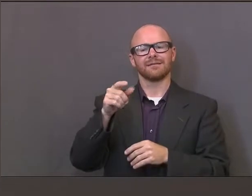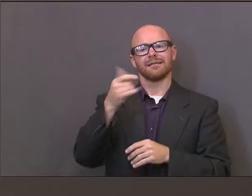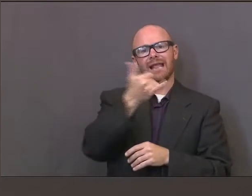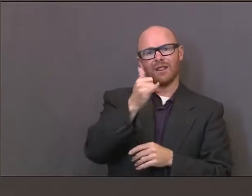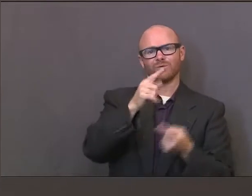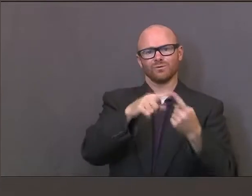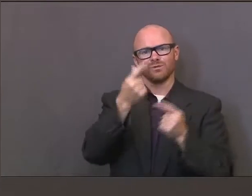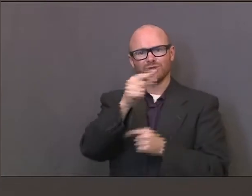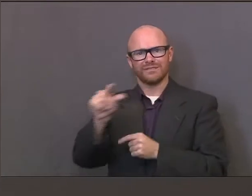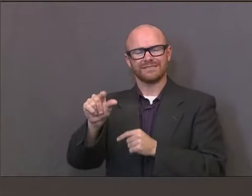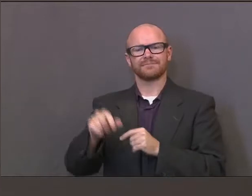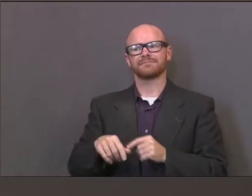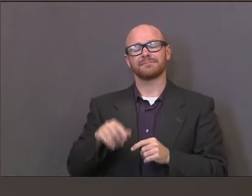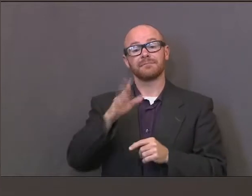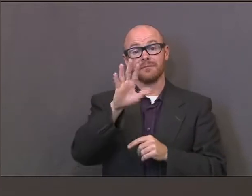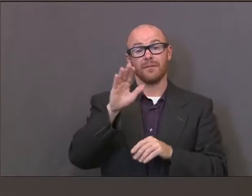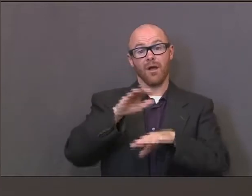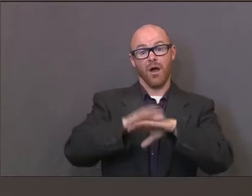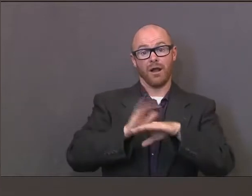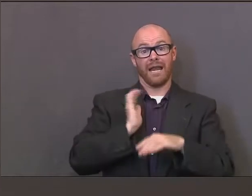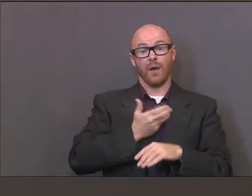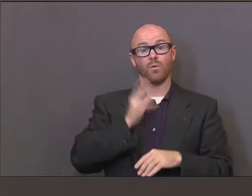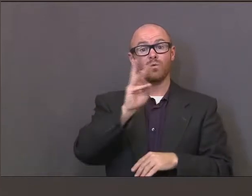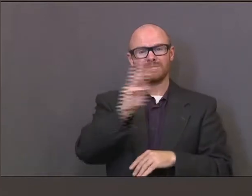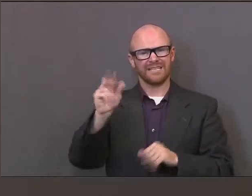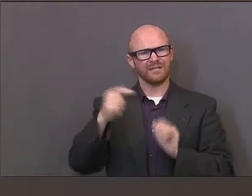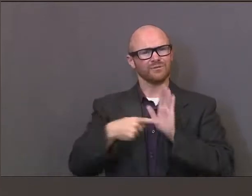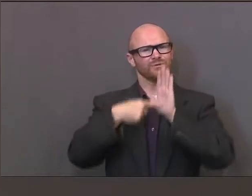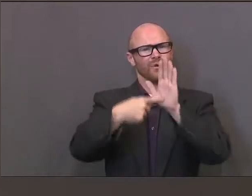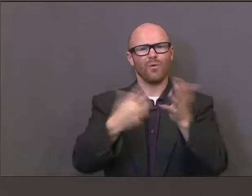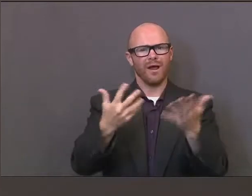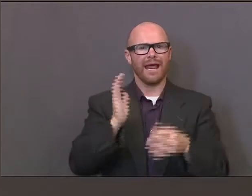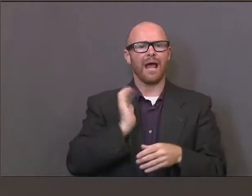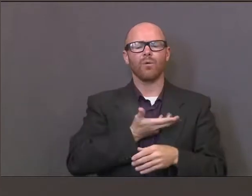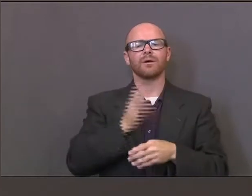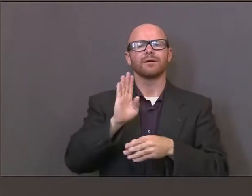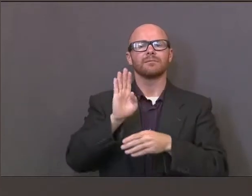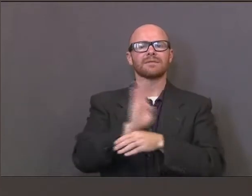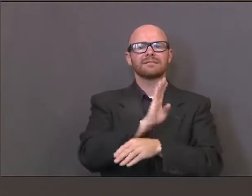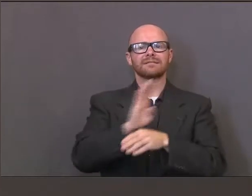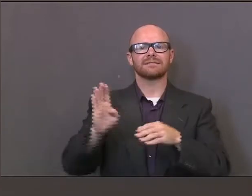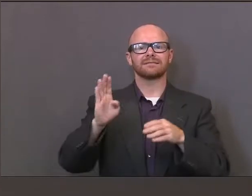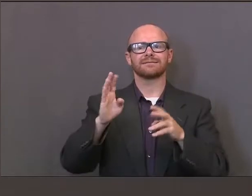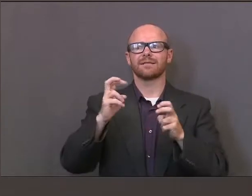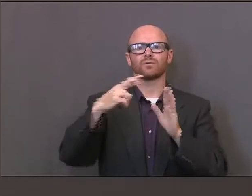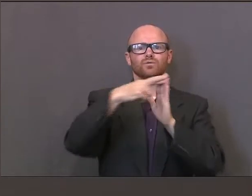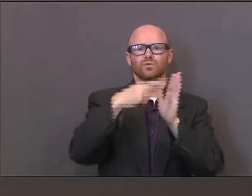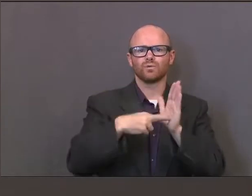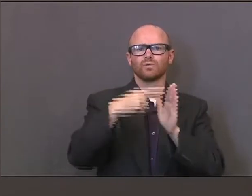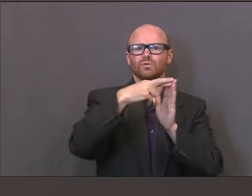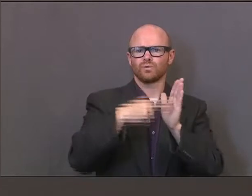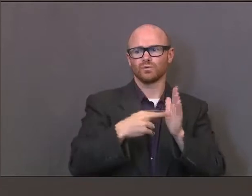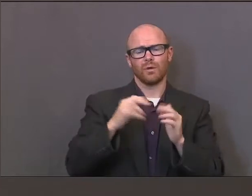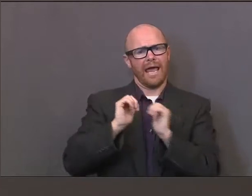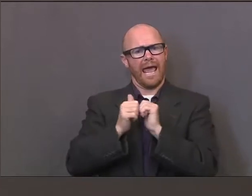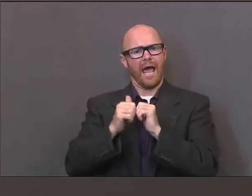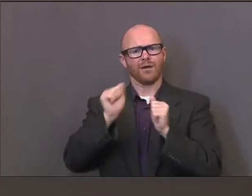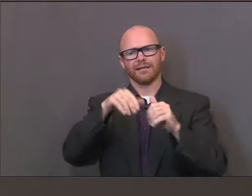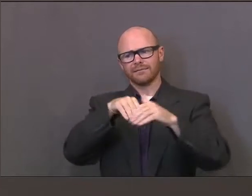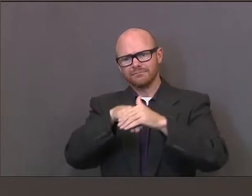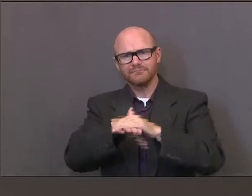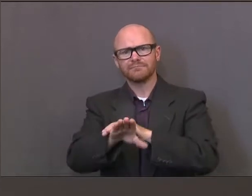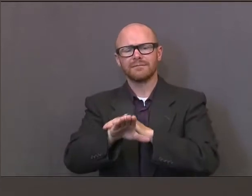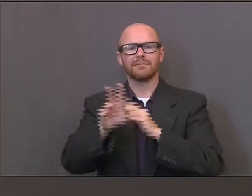know what you can do now with more in-house dining, for example, and opportunities that you have to have more customers come inside your building and